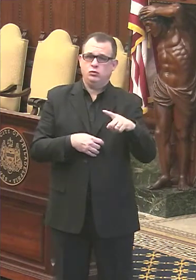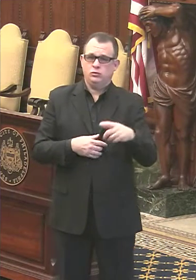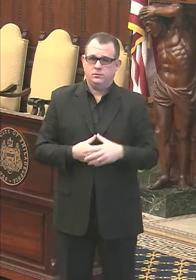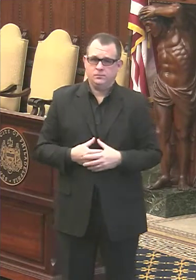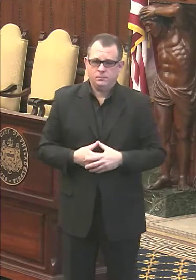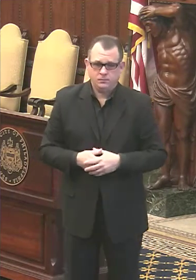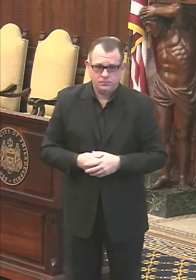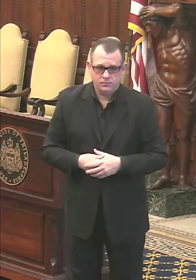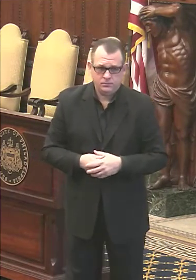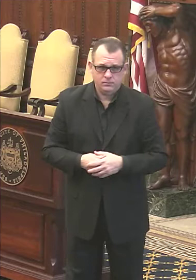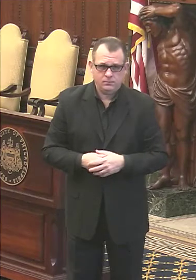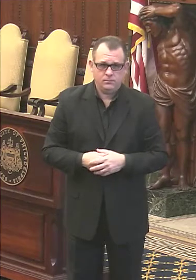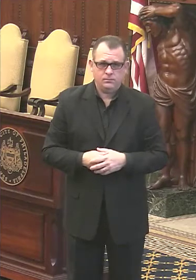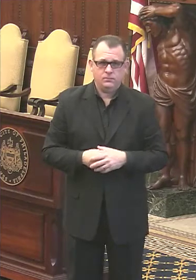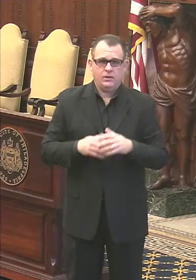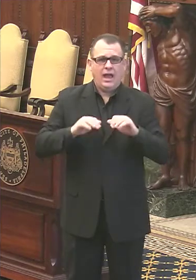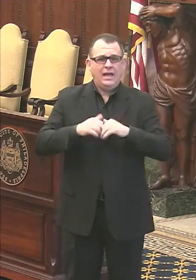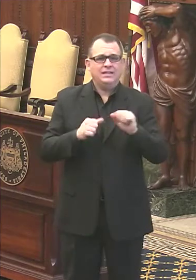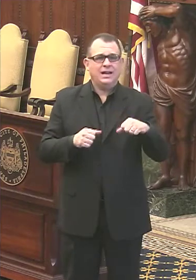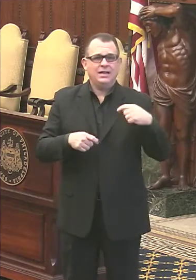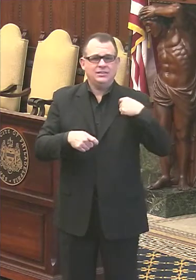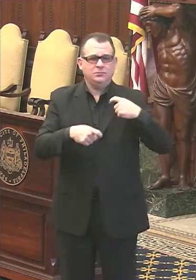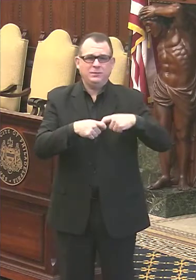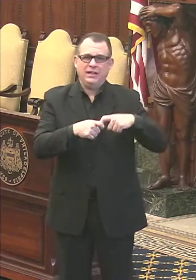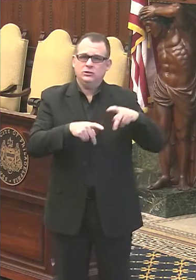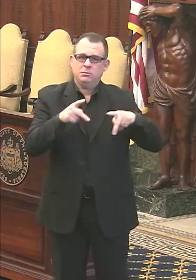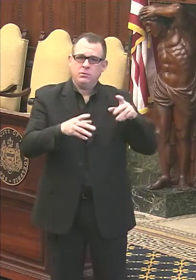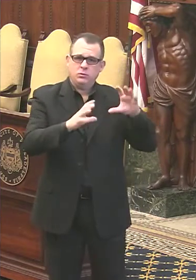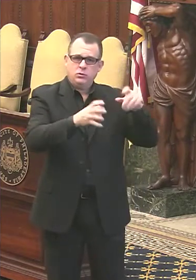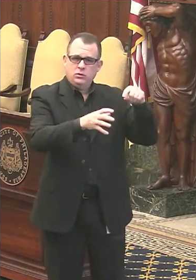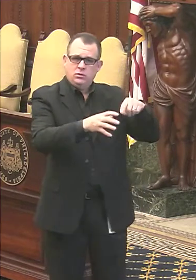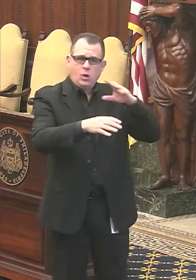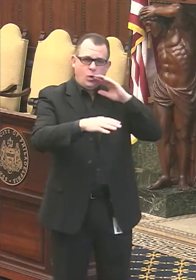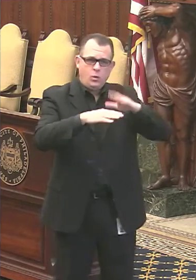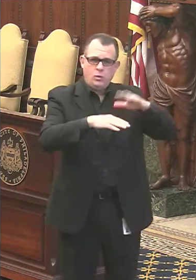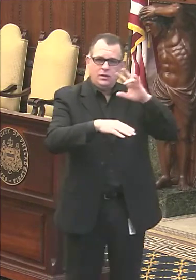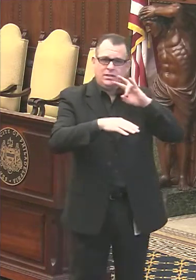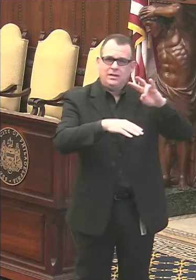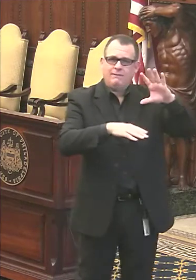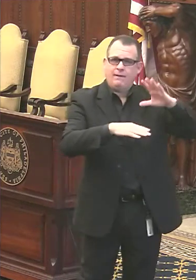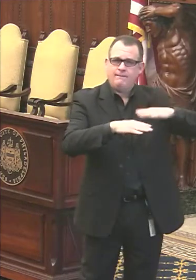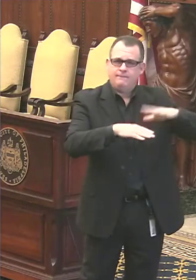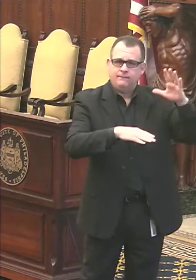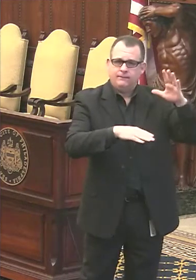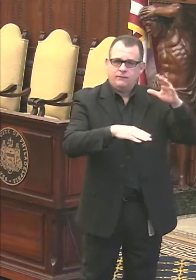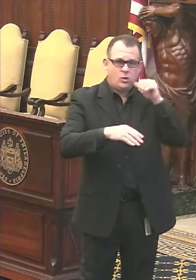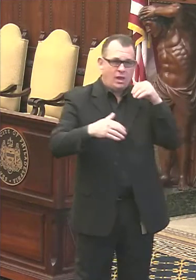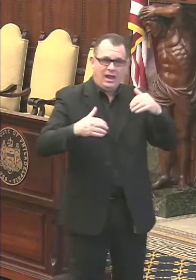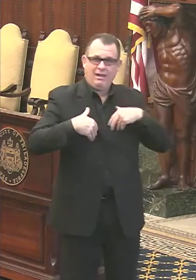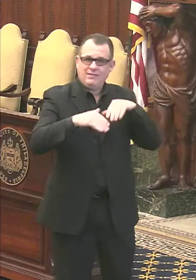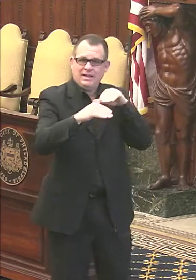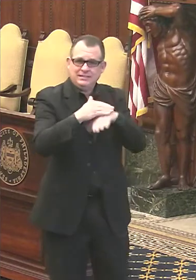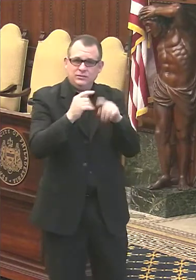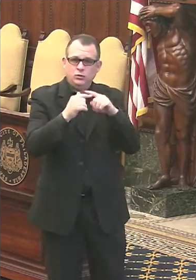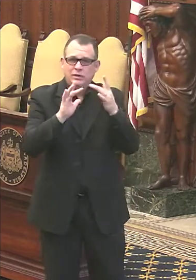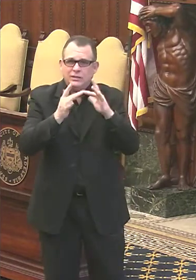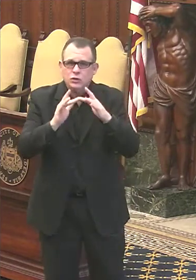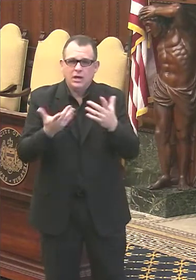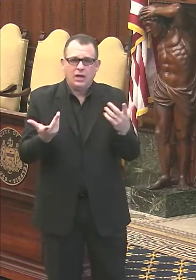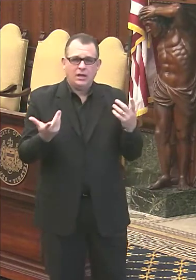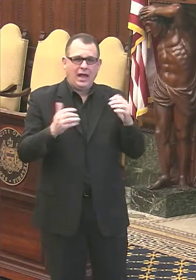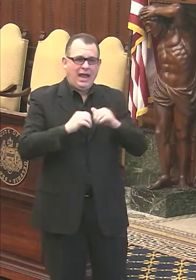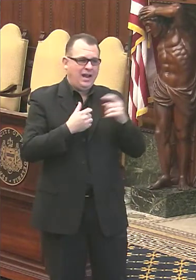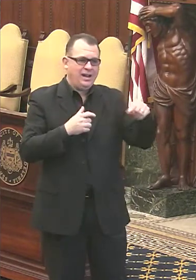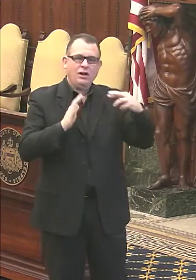first one is how can Hispanic people older than 75 years old that don't have access to the internet register for the